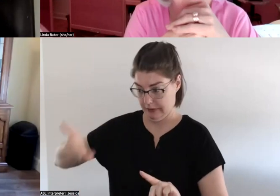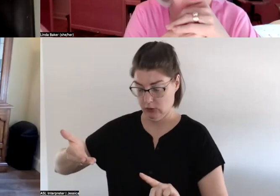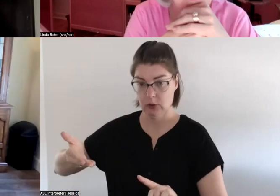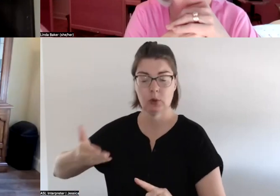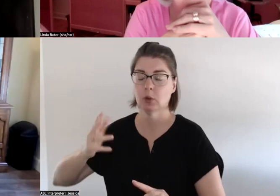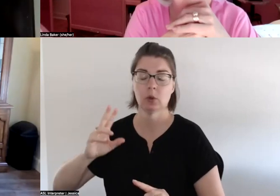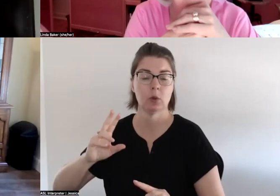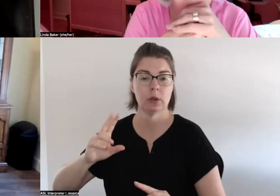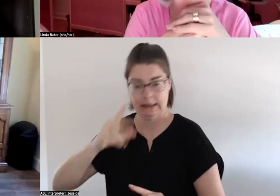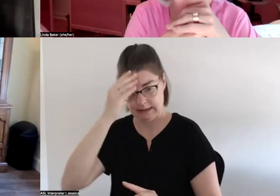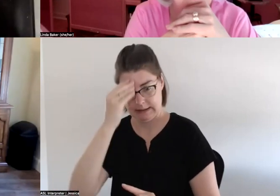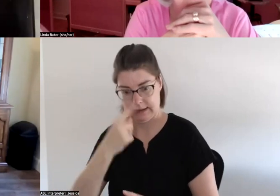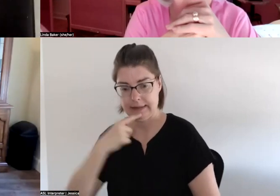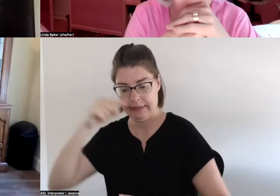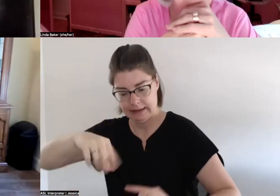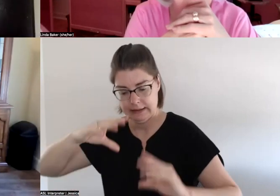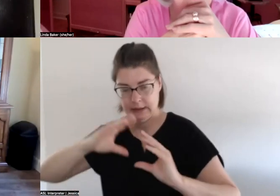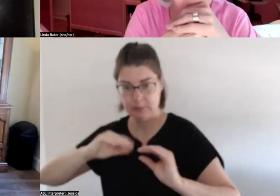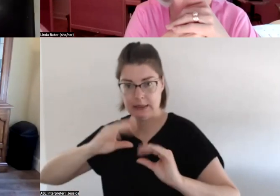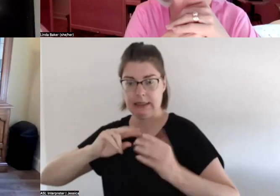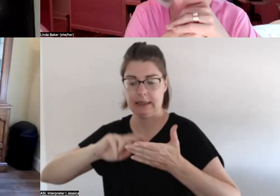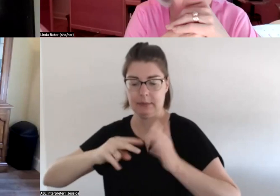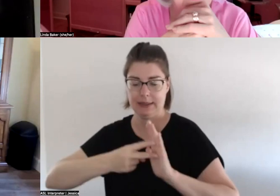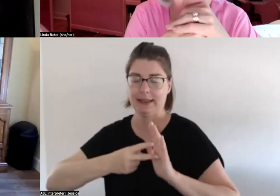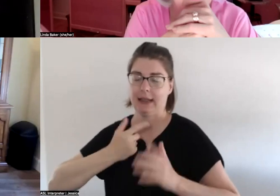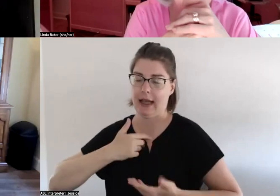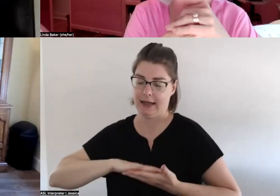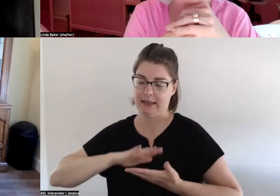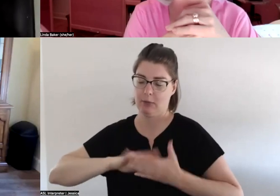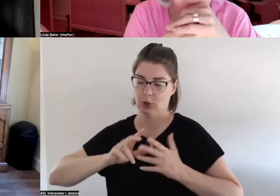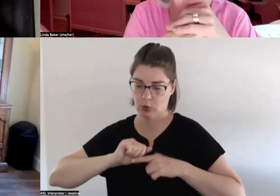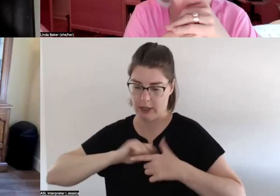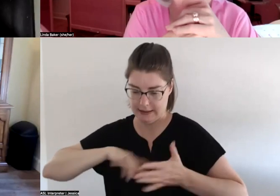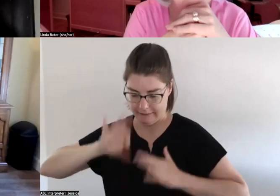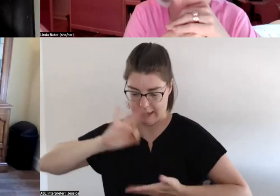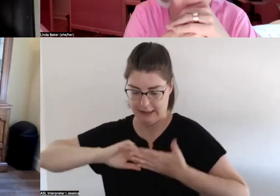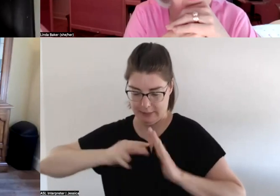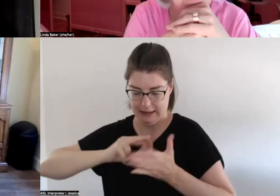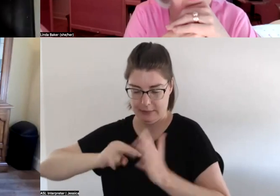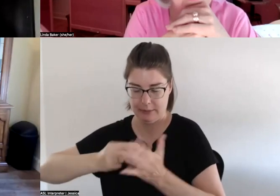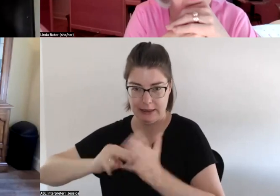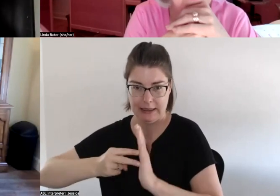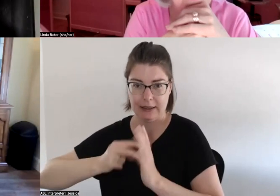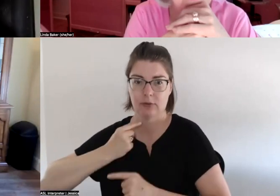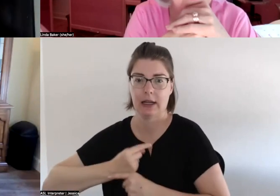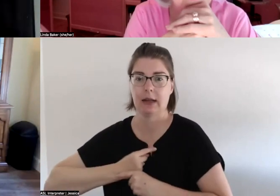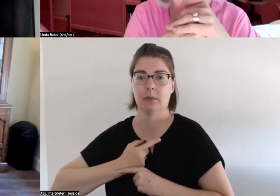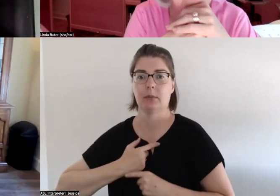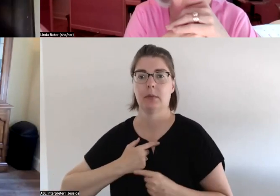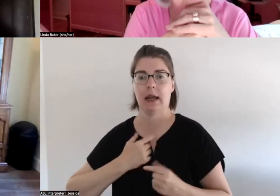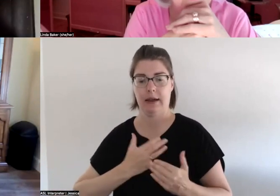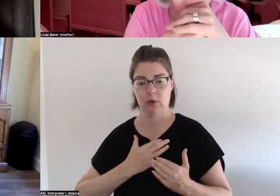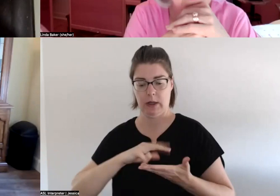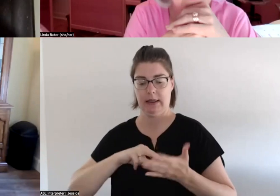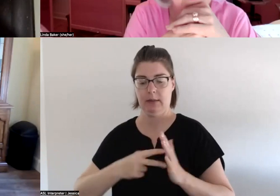to say this is the meaning and you know as academics that's what we're trained to do but for for me to wait for the meaning to